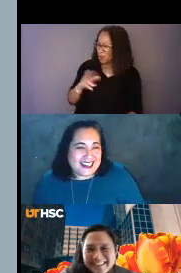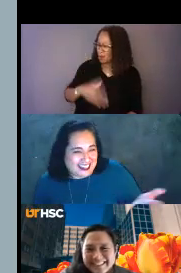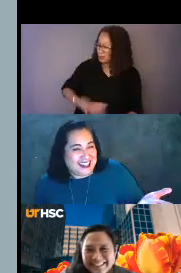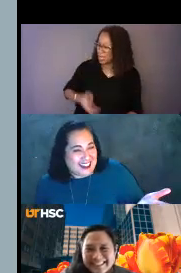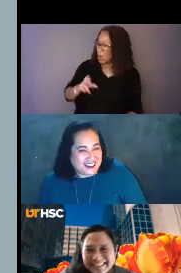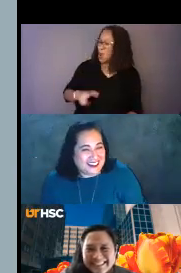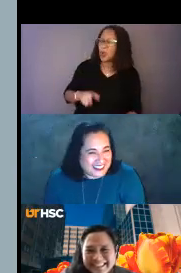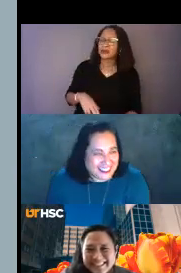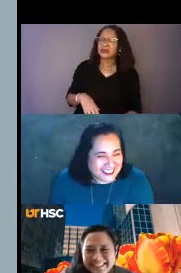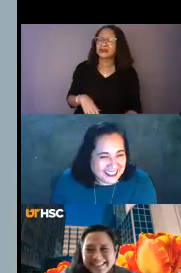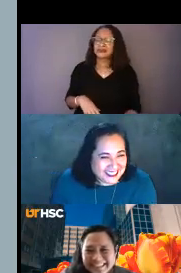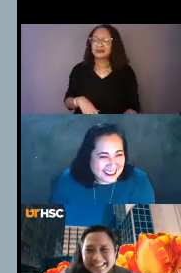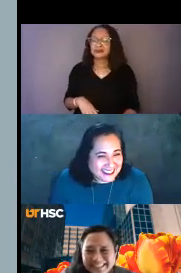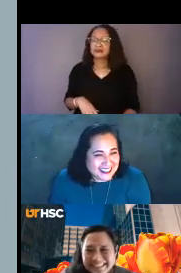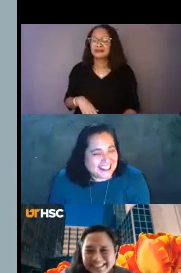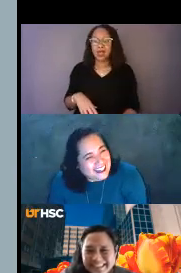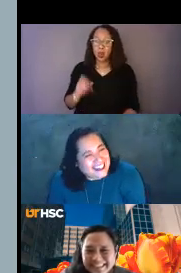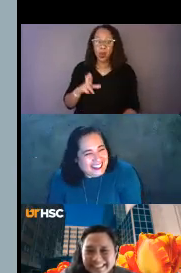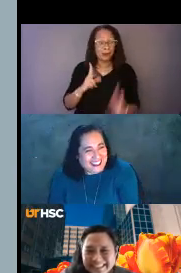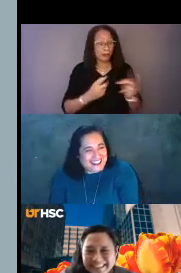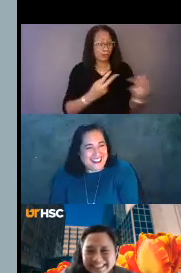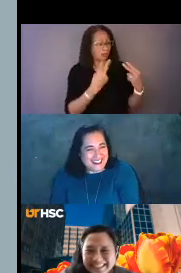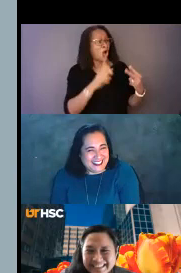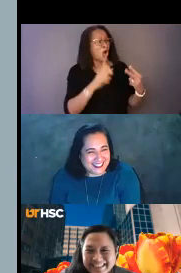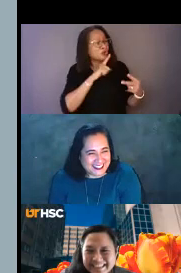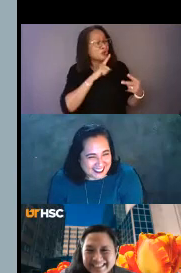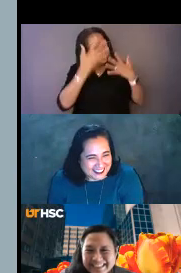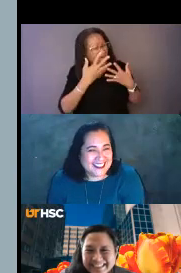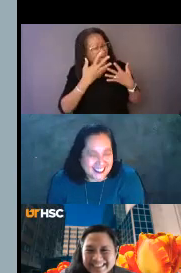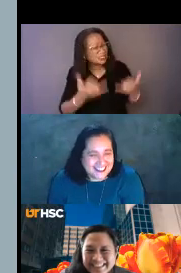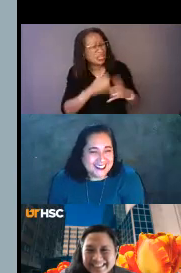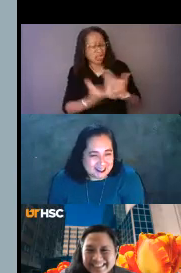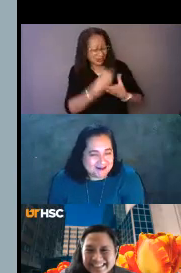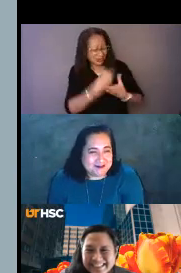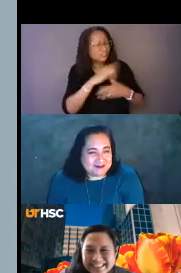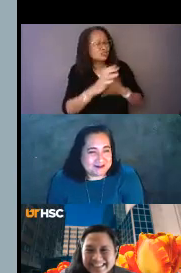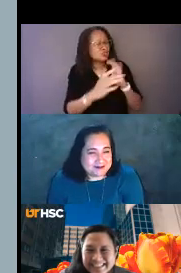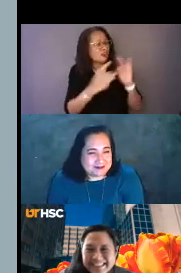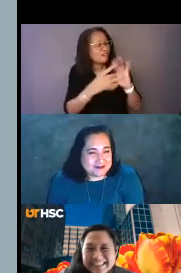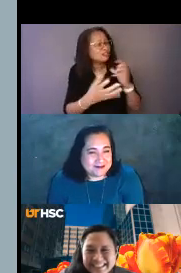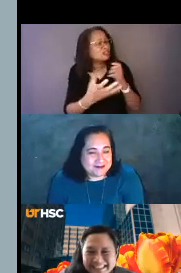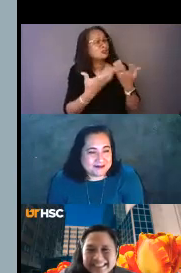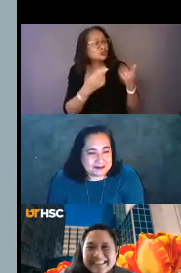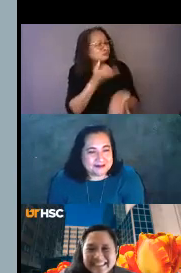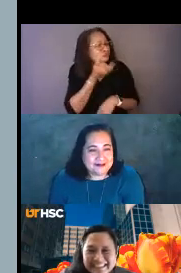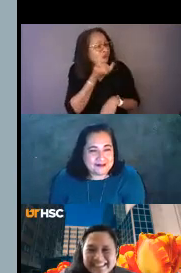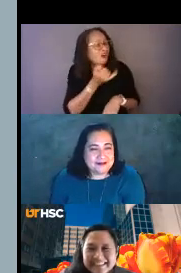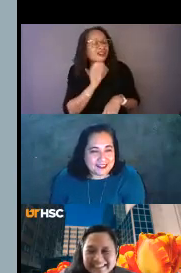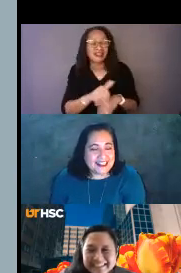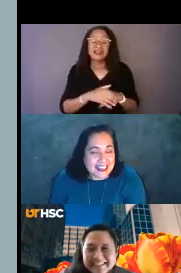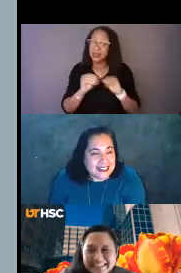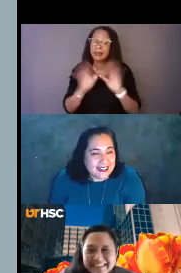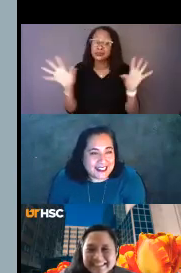Yeah. Or I've actually had people be like, you look down, actually, because you're not as engaged, you know, in your conversation. So definitely.